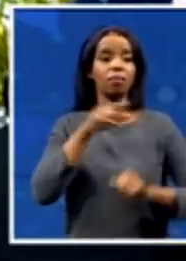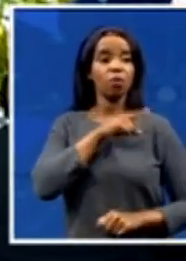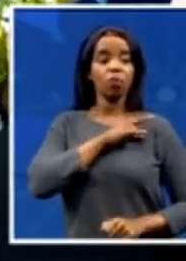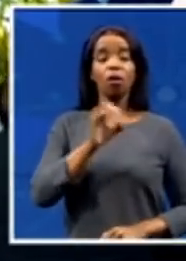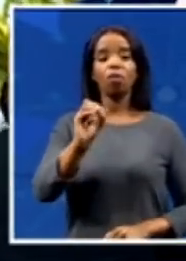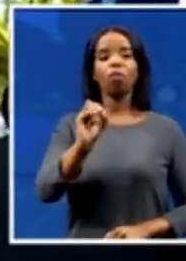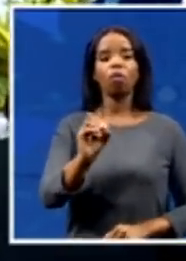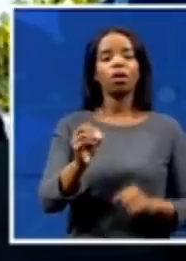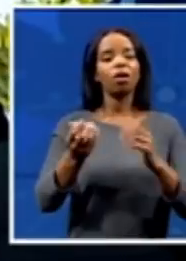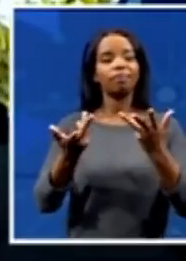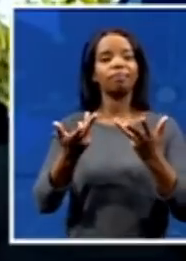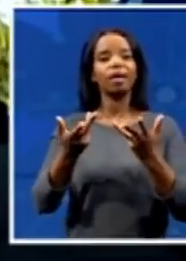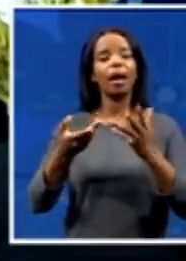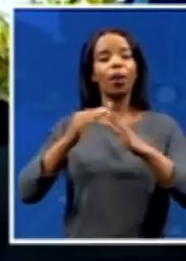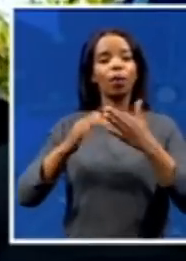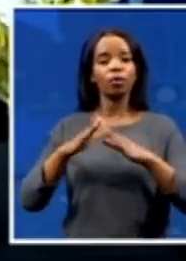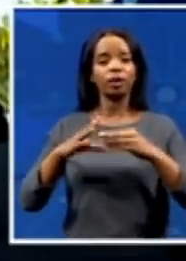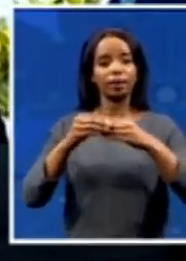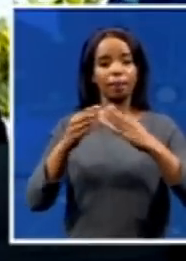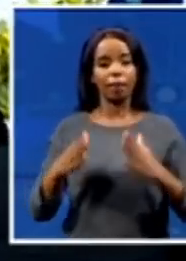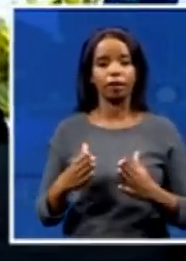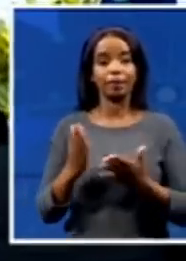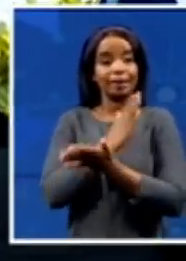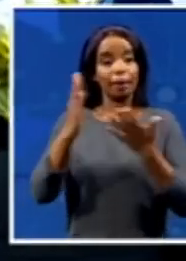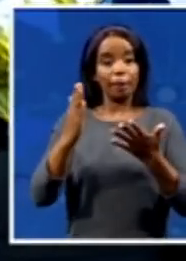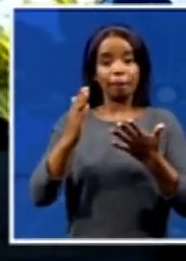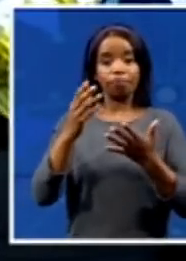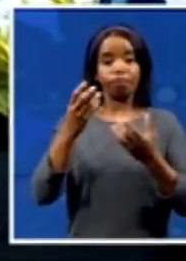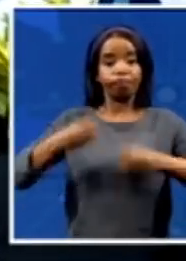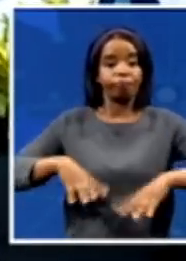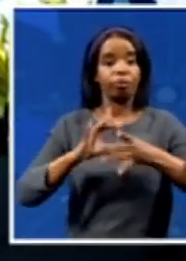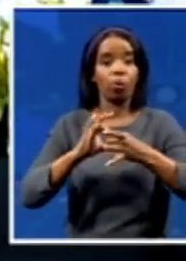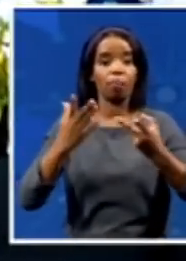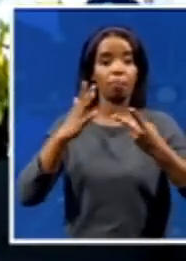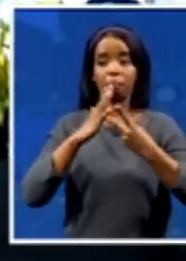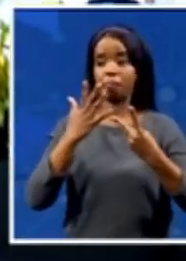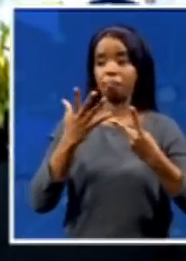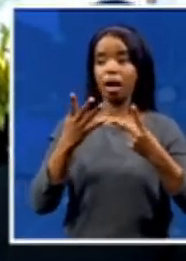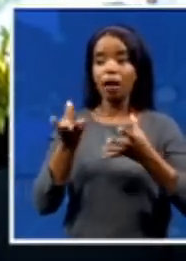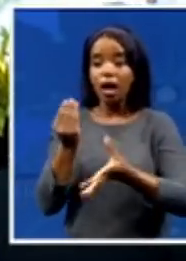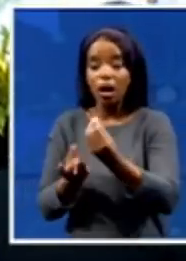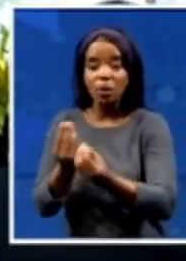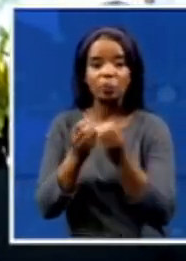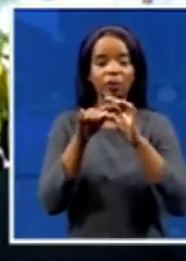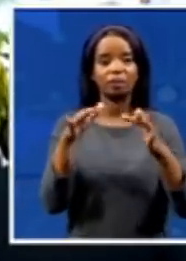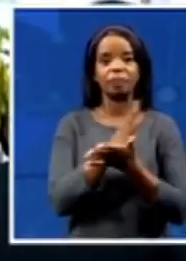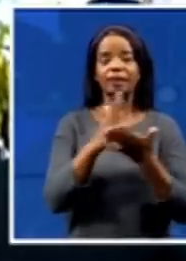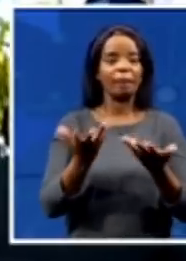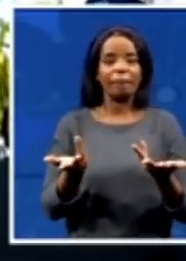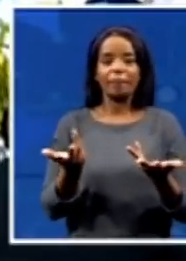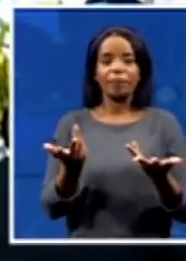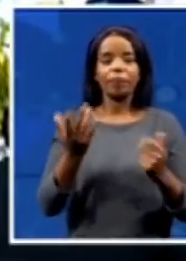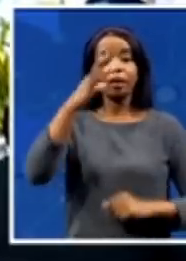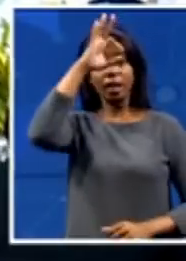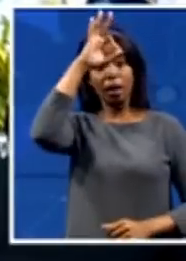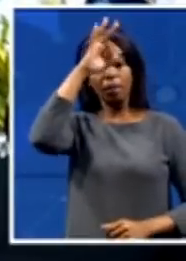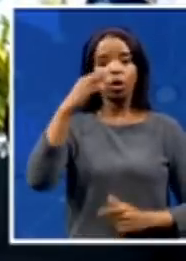people who have not been found. So, therefore, our rescue teams working with SAPS, they are working tirelessly to look